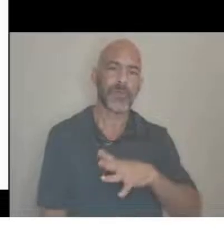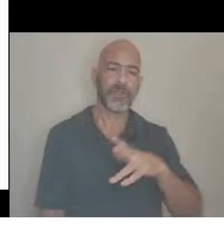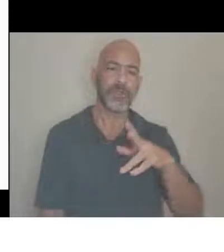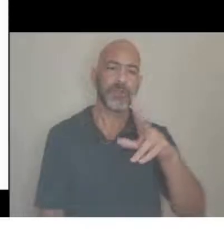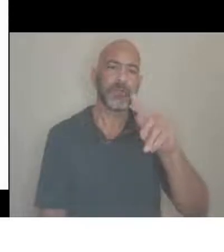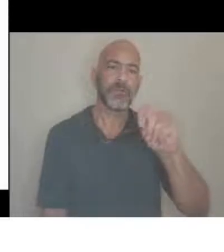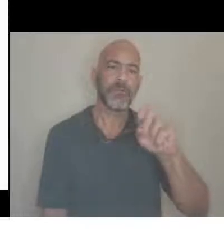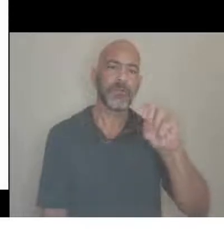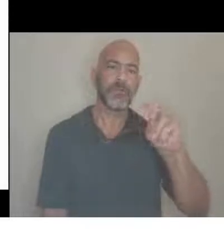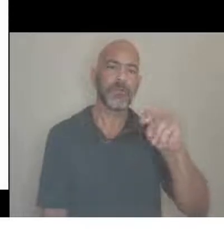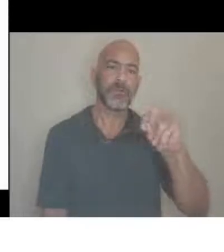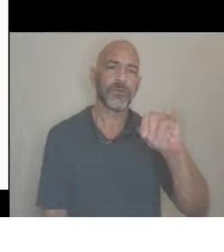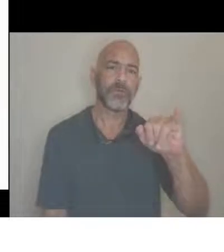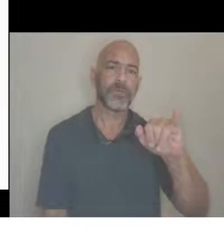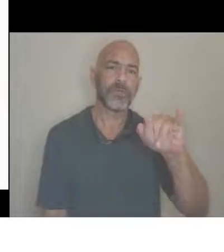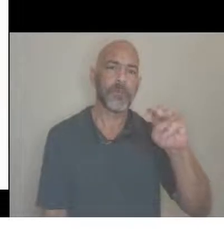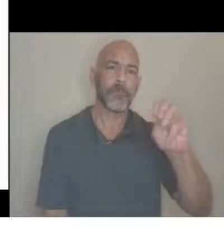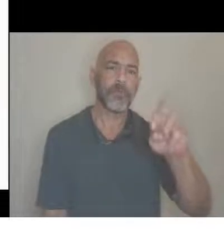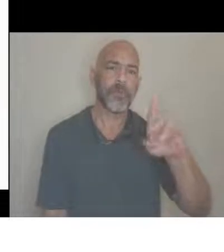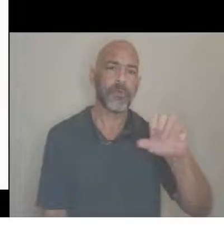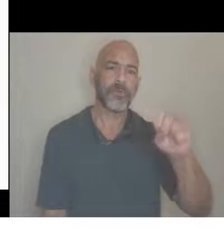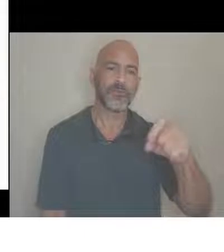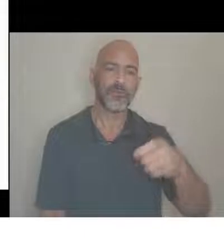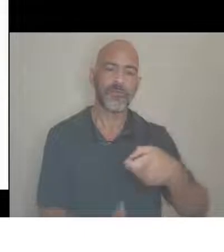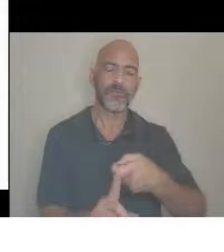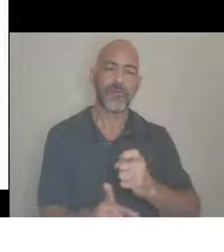lecture, I believe. Yes.